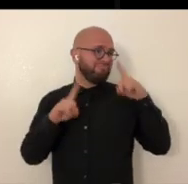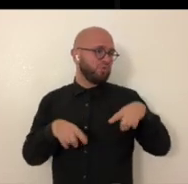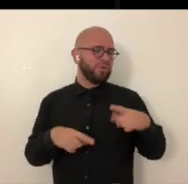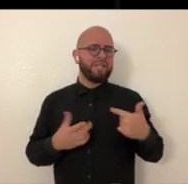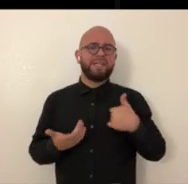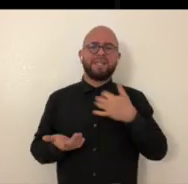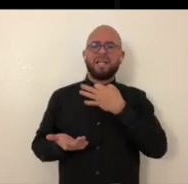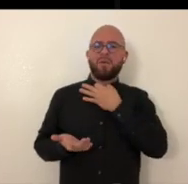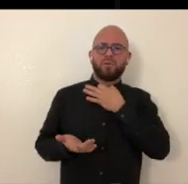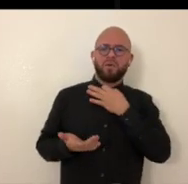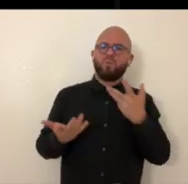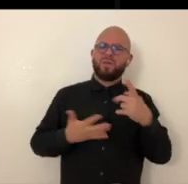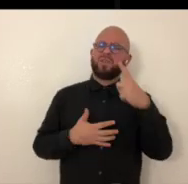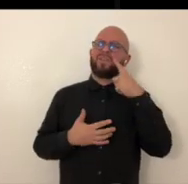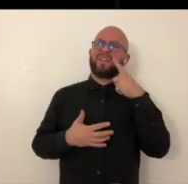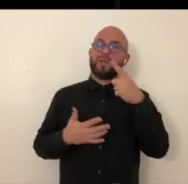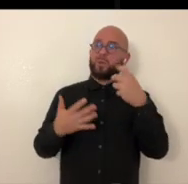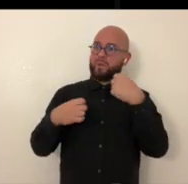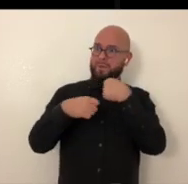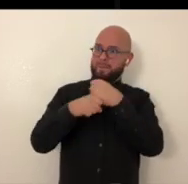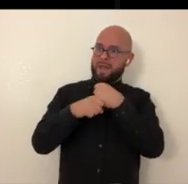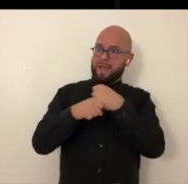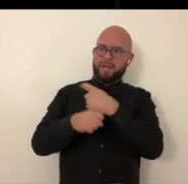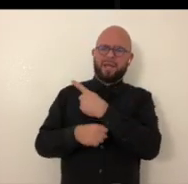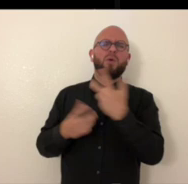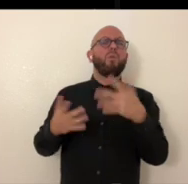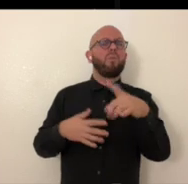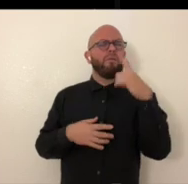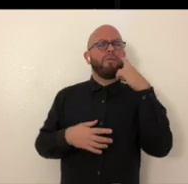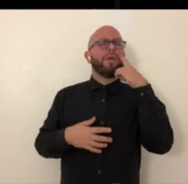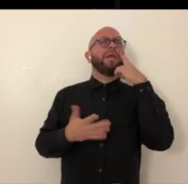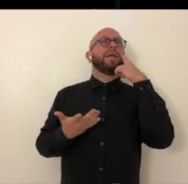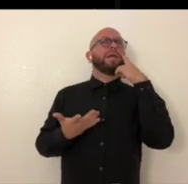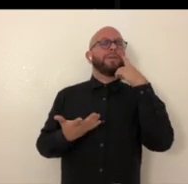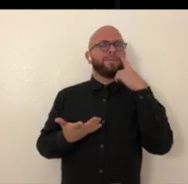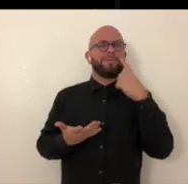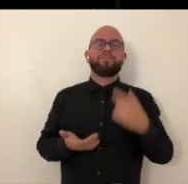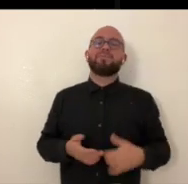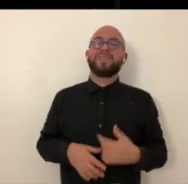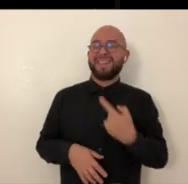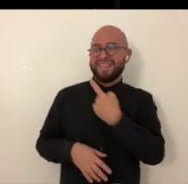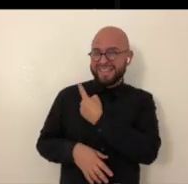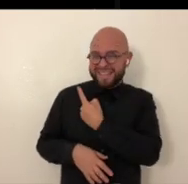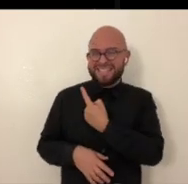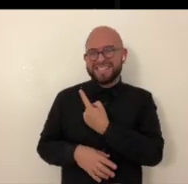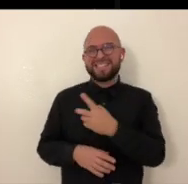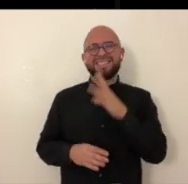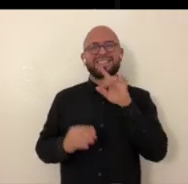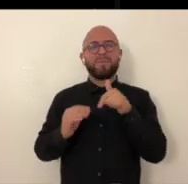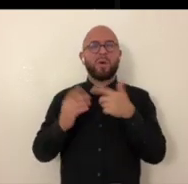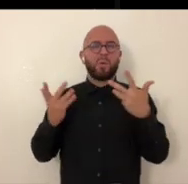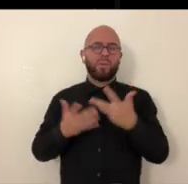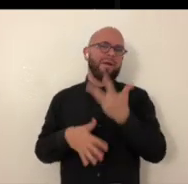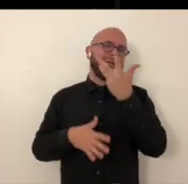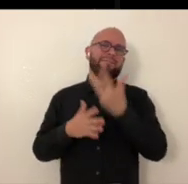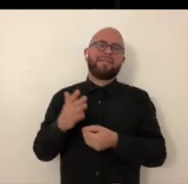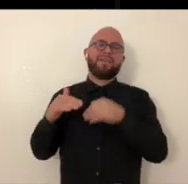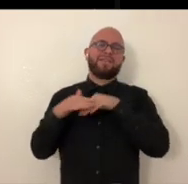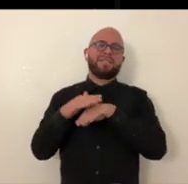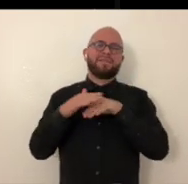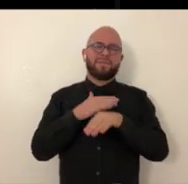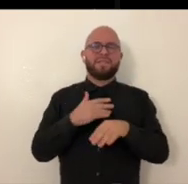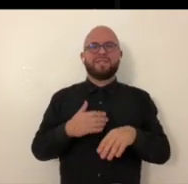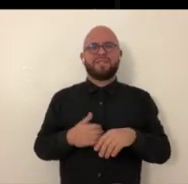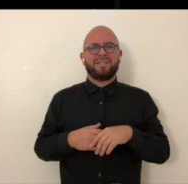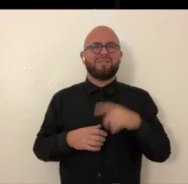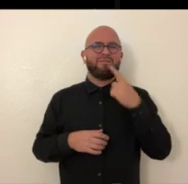It really is. Was there something in mind that you had in mind when you were putting it together? This piece was kind of